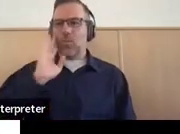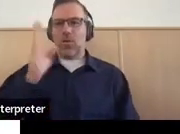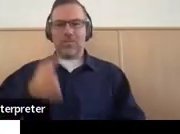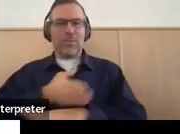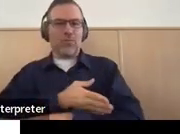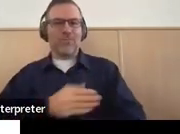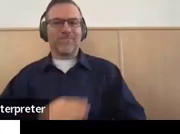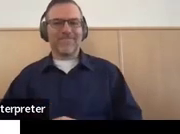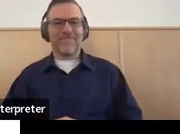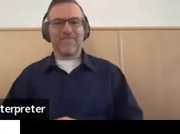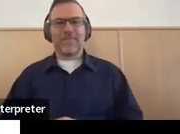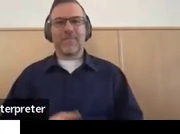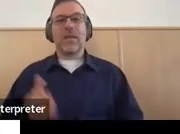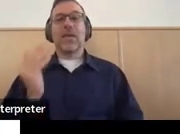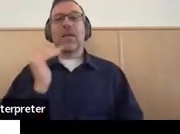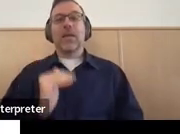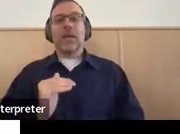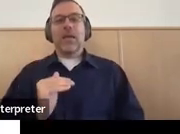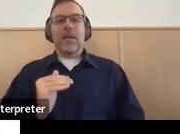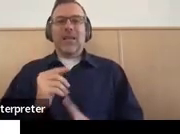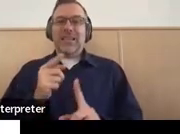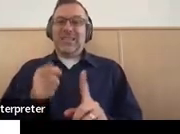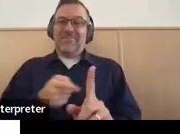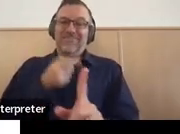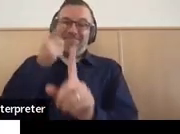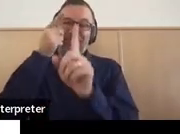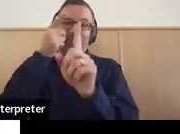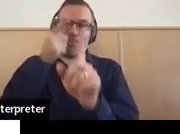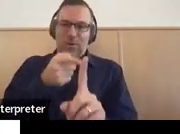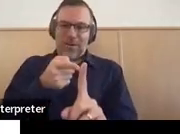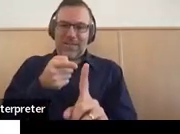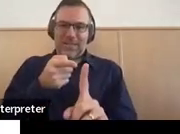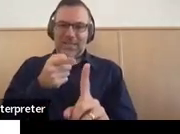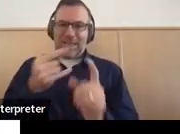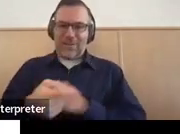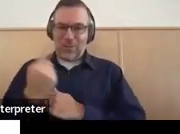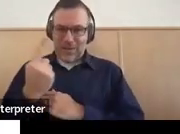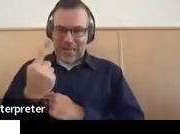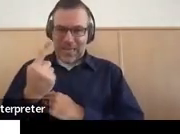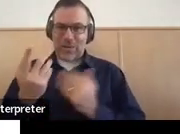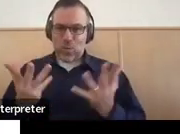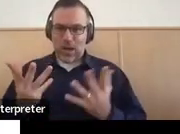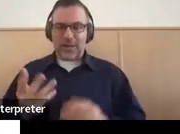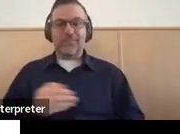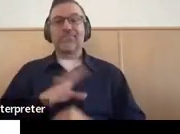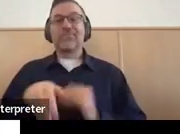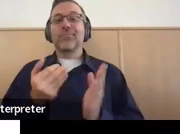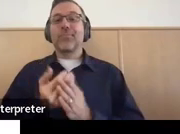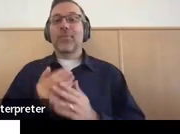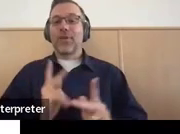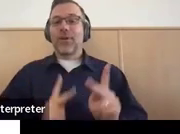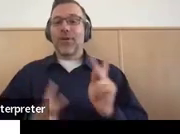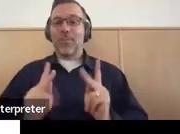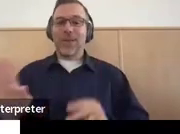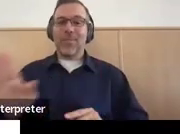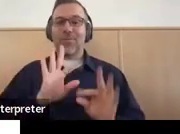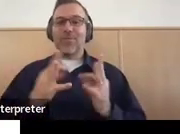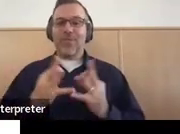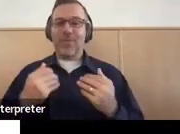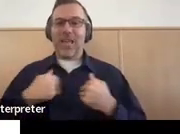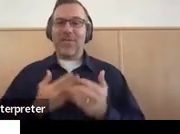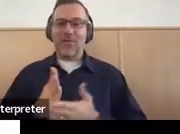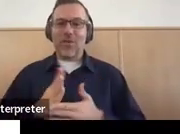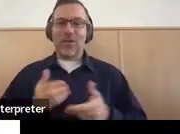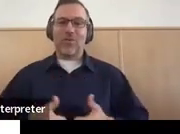So at the core belief of what we're doing today, that all people and their families have the right to live, love, work,